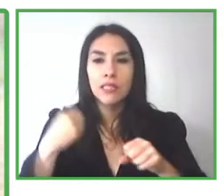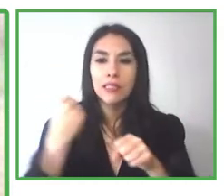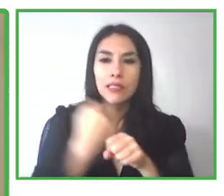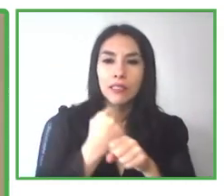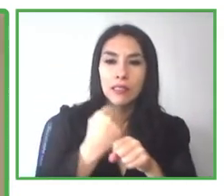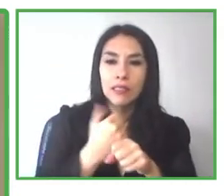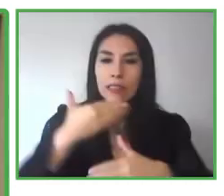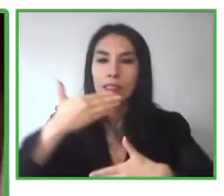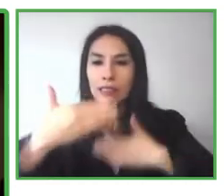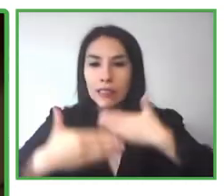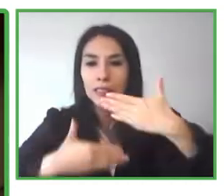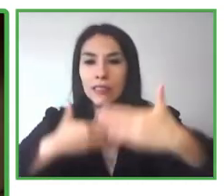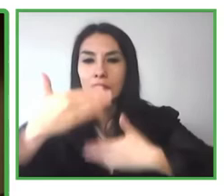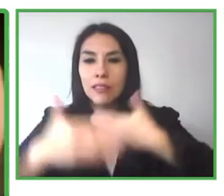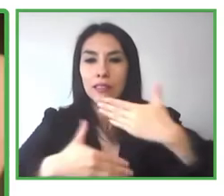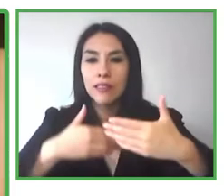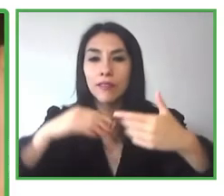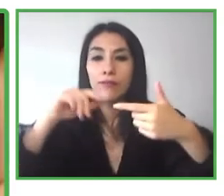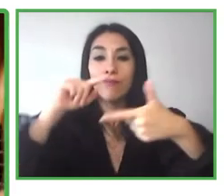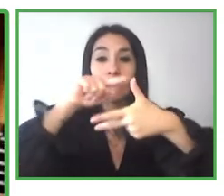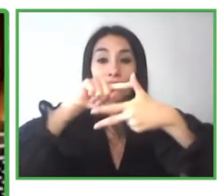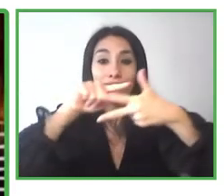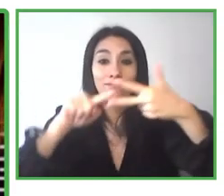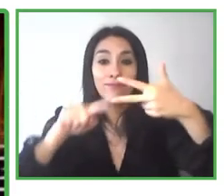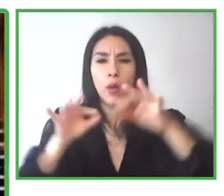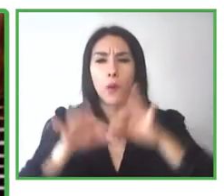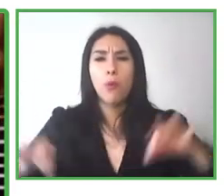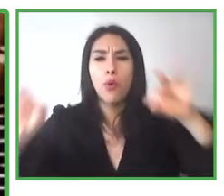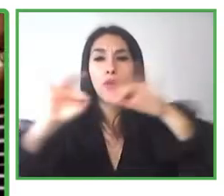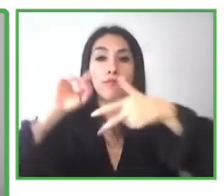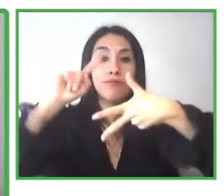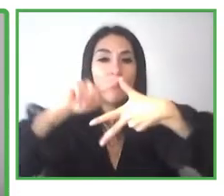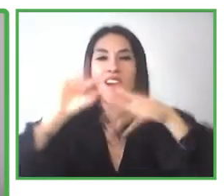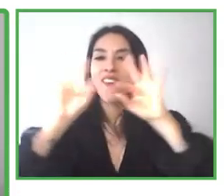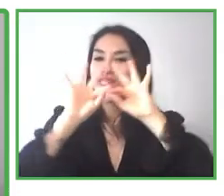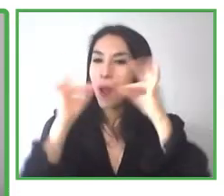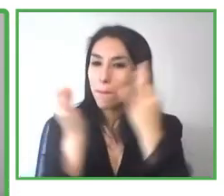advantage of life. Family and music are critical in my life.